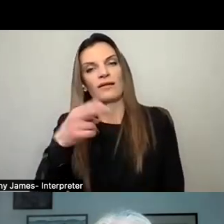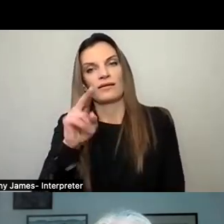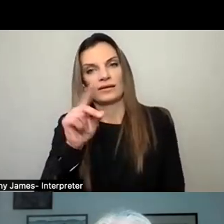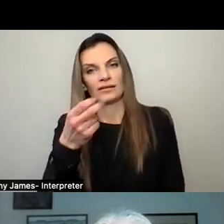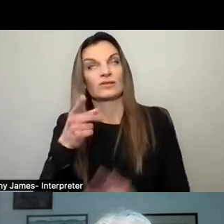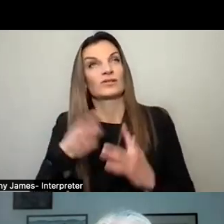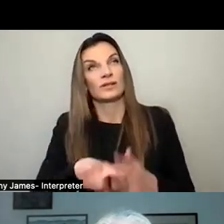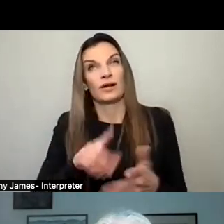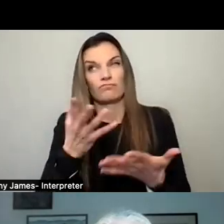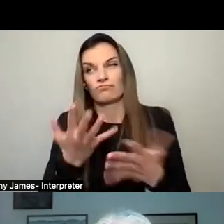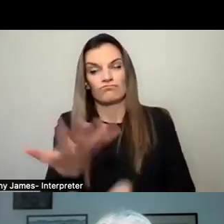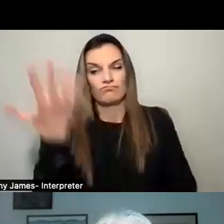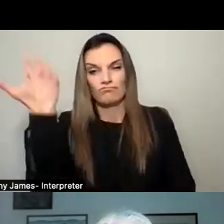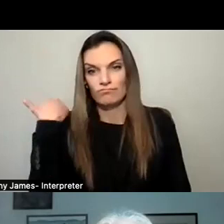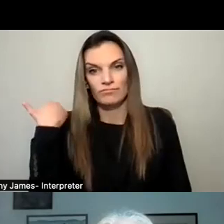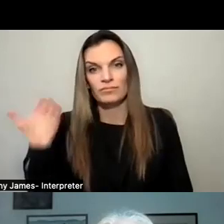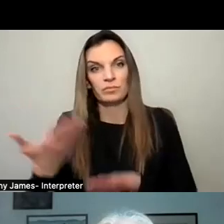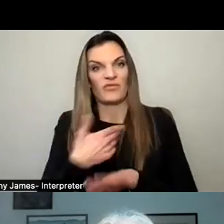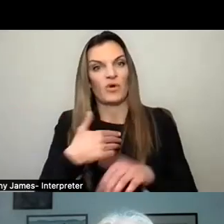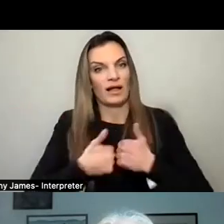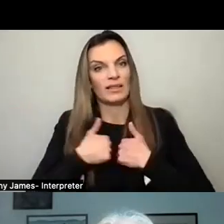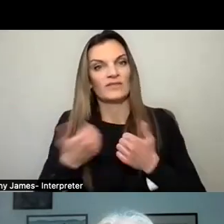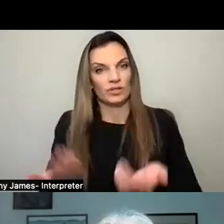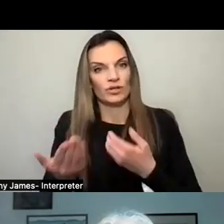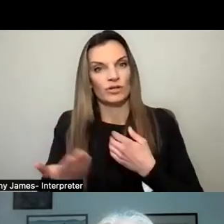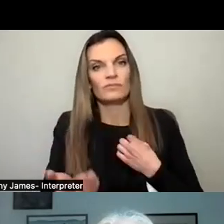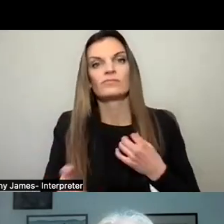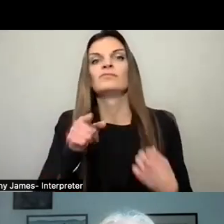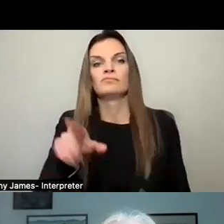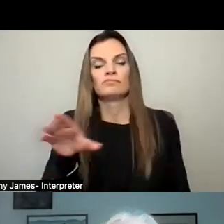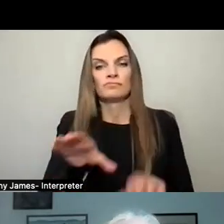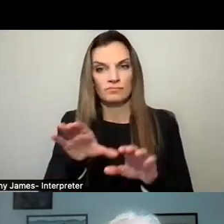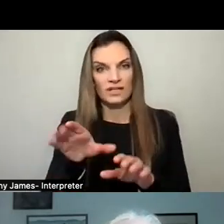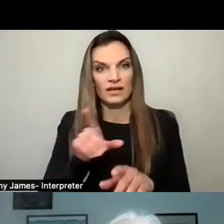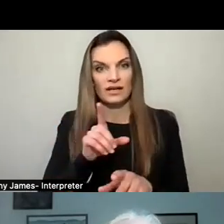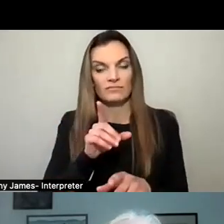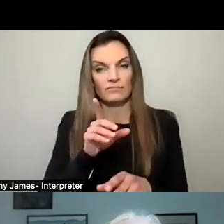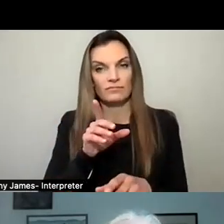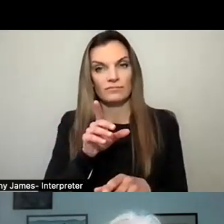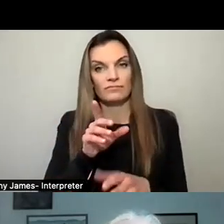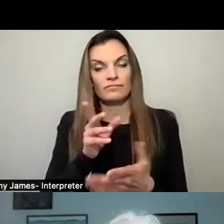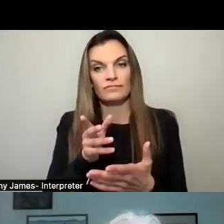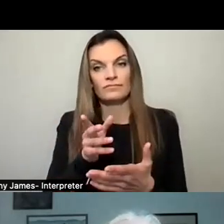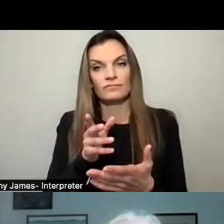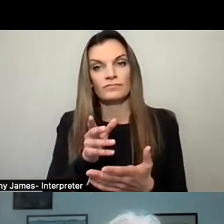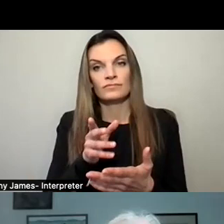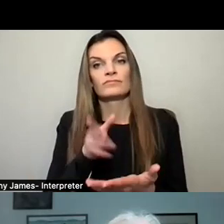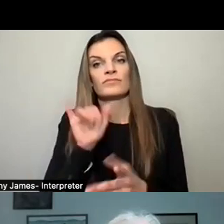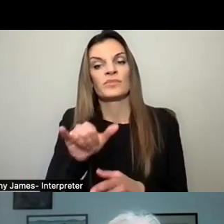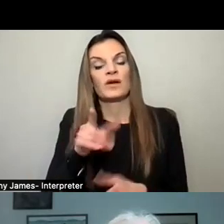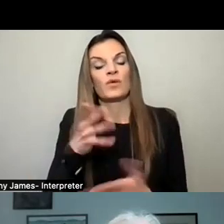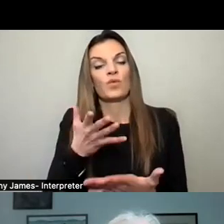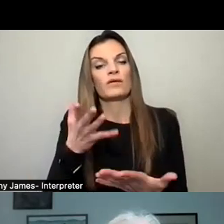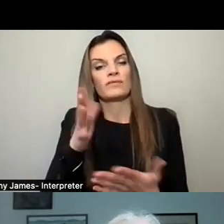around long before I was a in the village. They have done complete final environmental impact studies